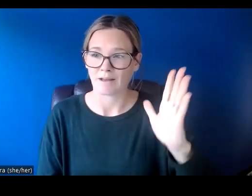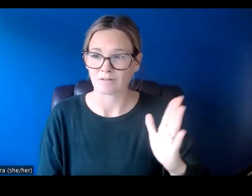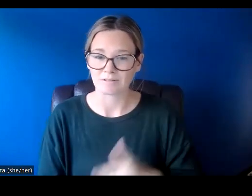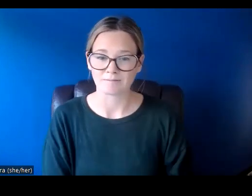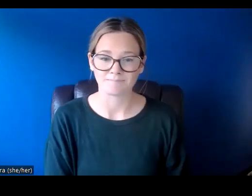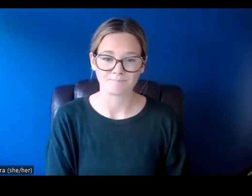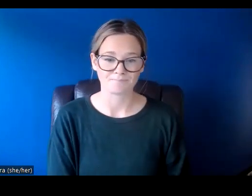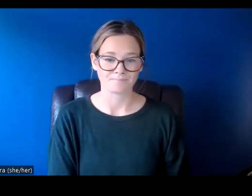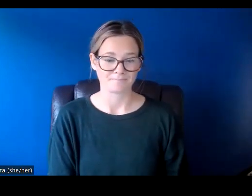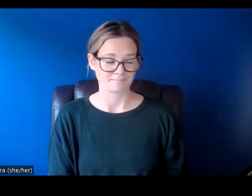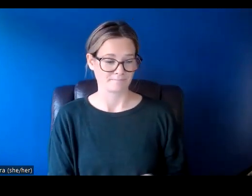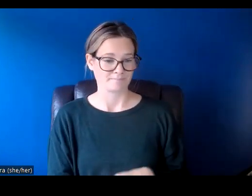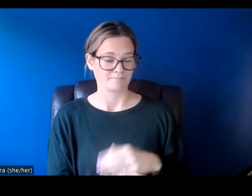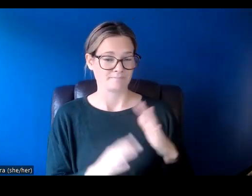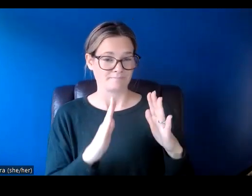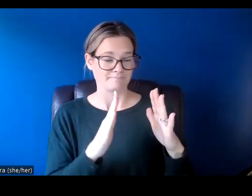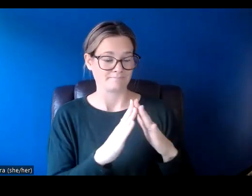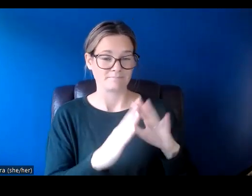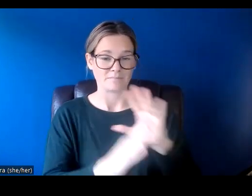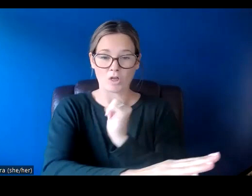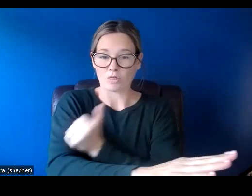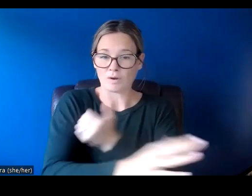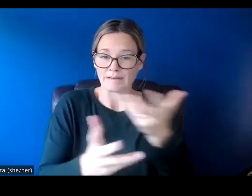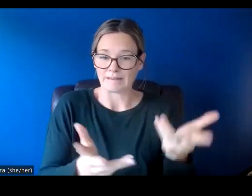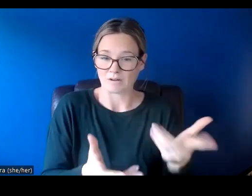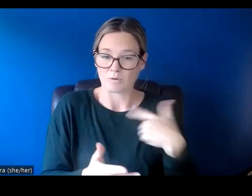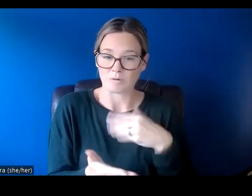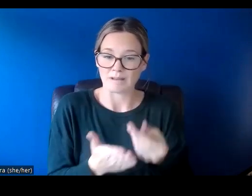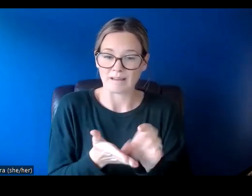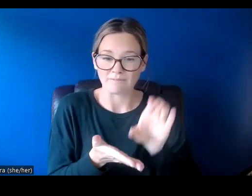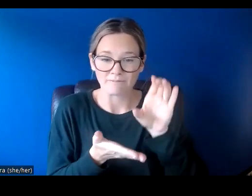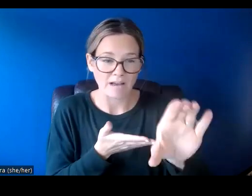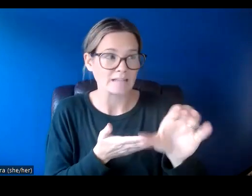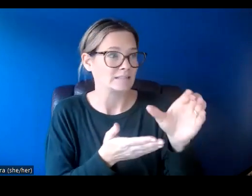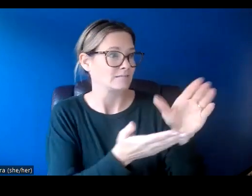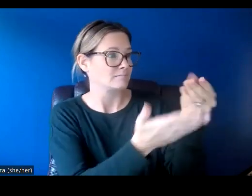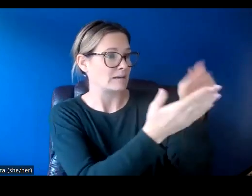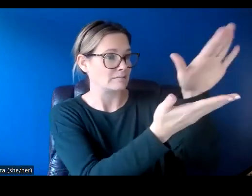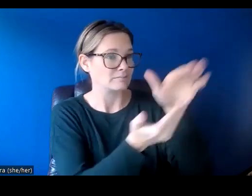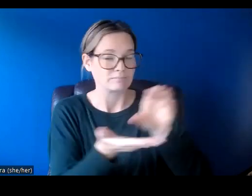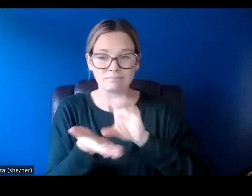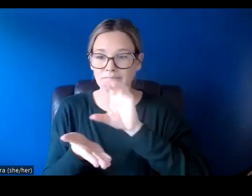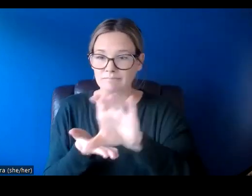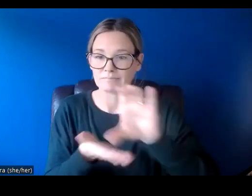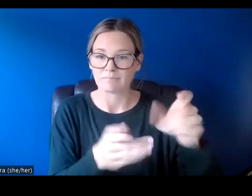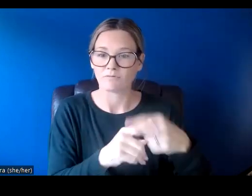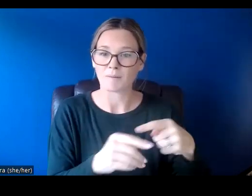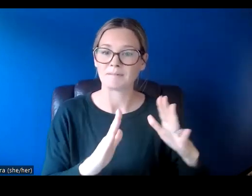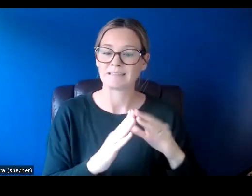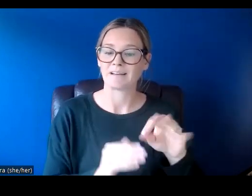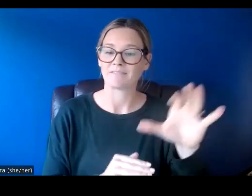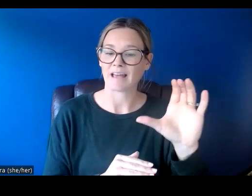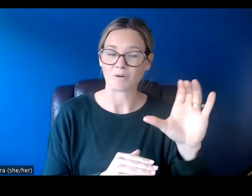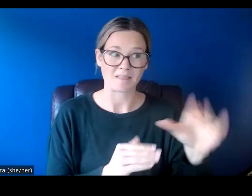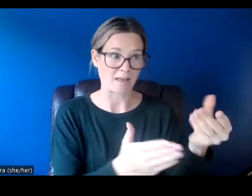As the City's designated Arts Development Authority, we invest and allocate municipal funding for the arts provided by the City of Calgary, and we leverage